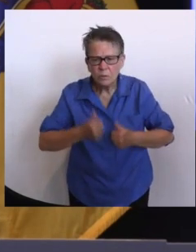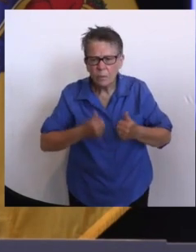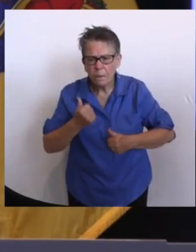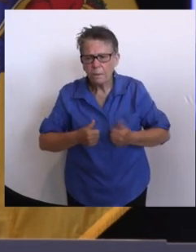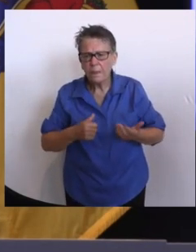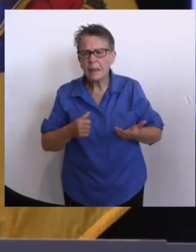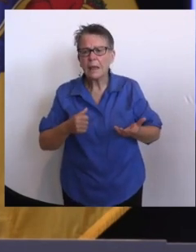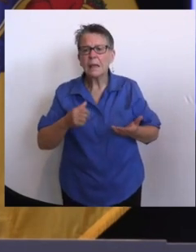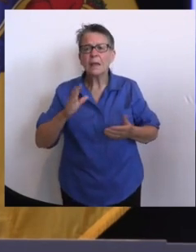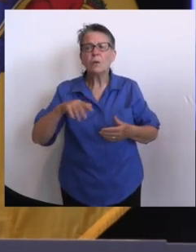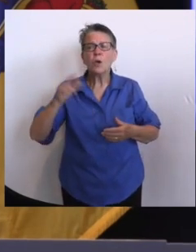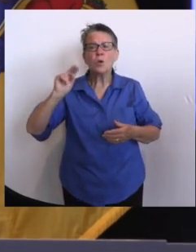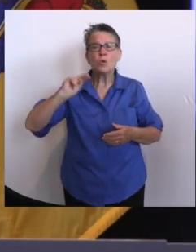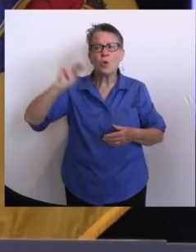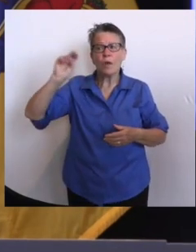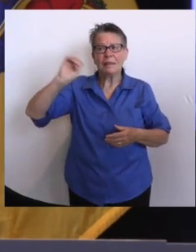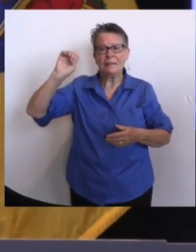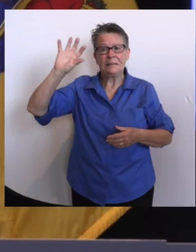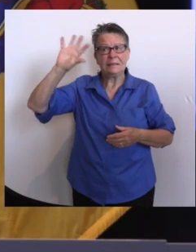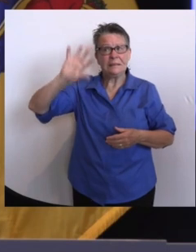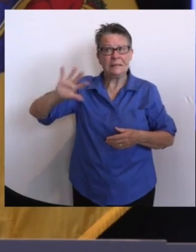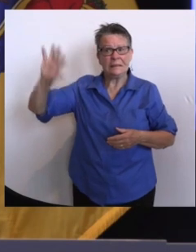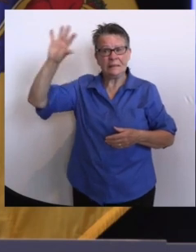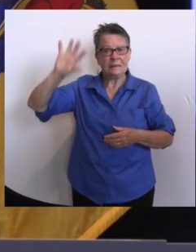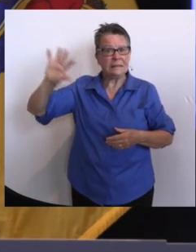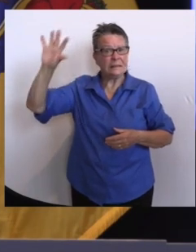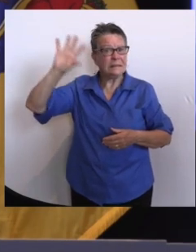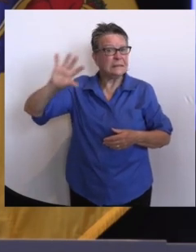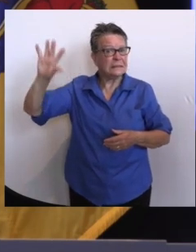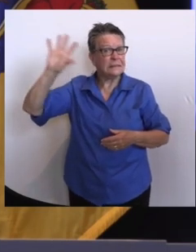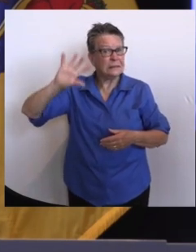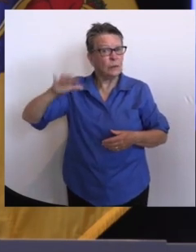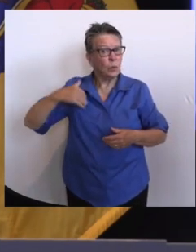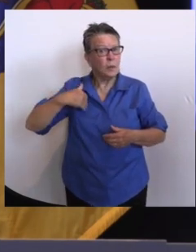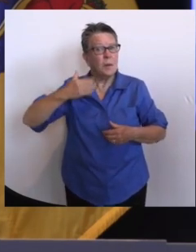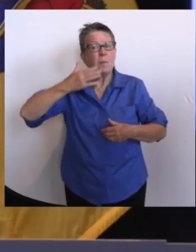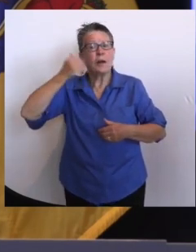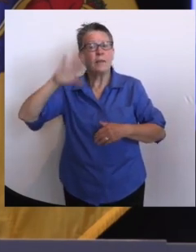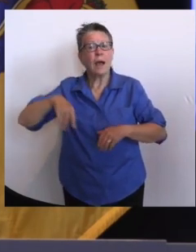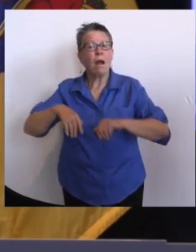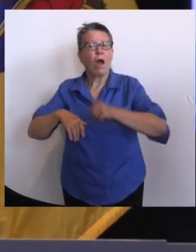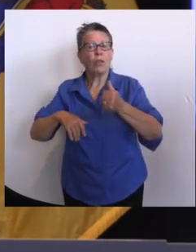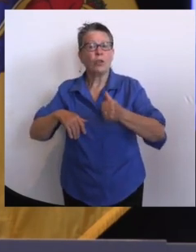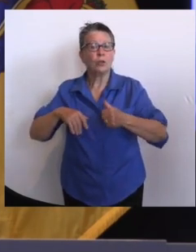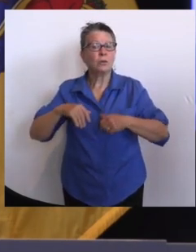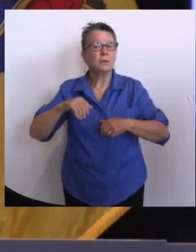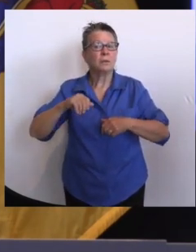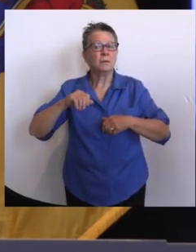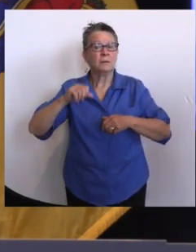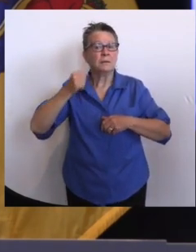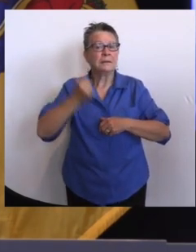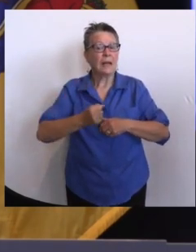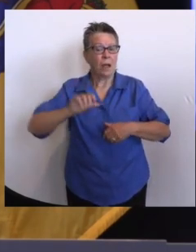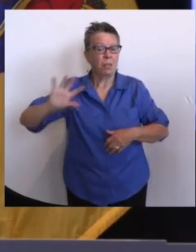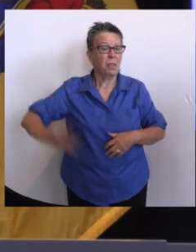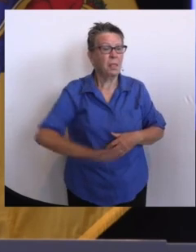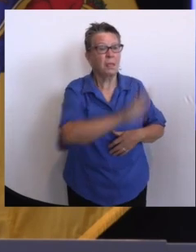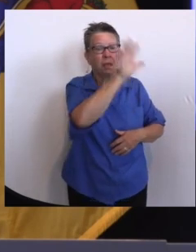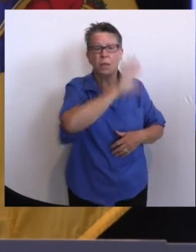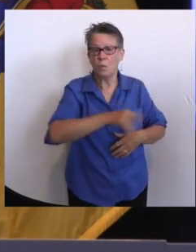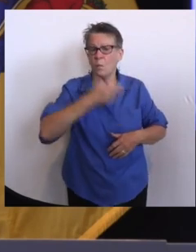don't, I wouldn't trade our hand with any other region of the country, or probably even any other state right now. I had lunch, uh,